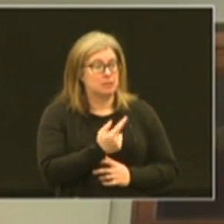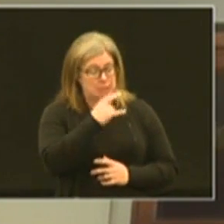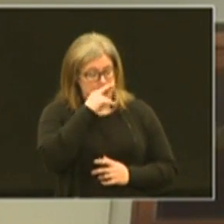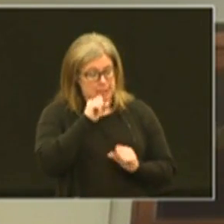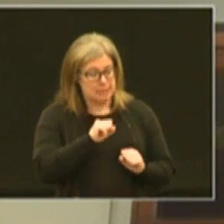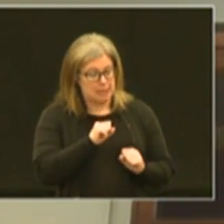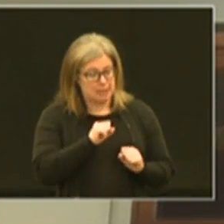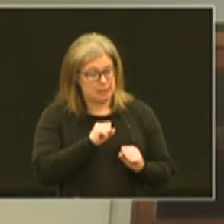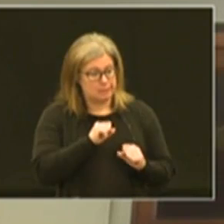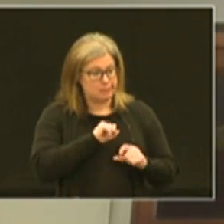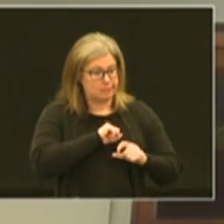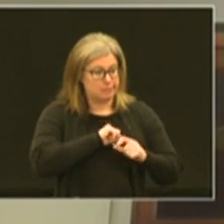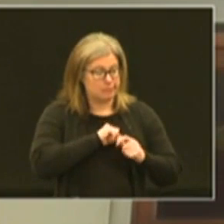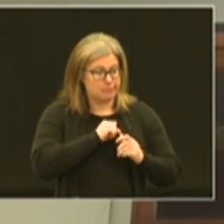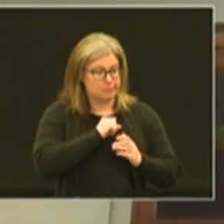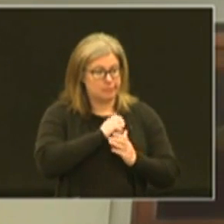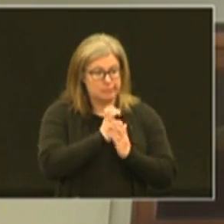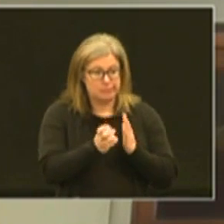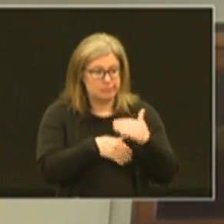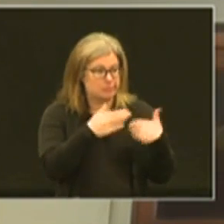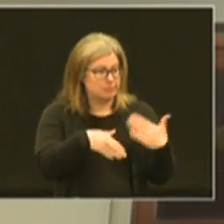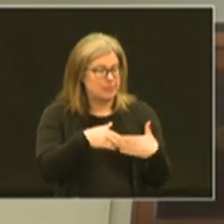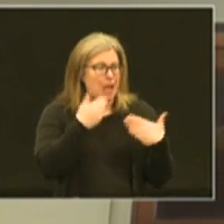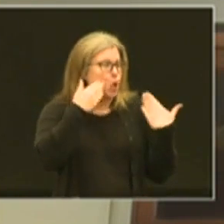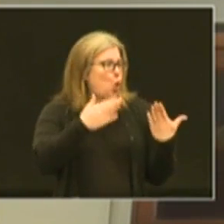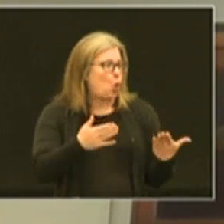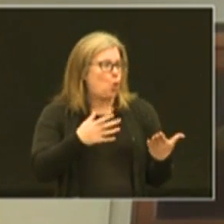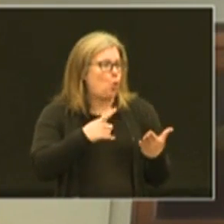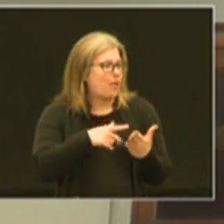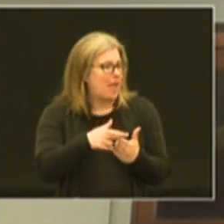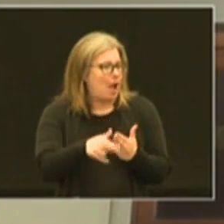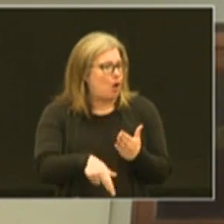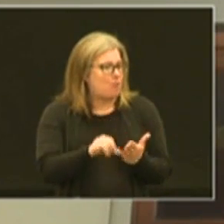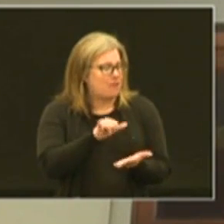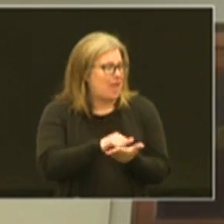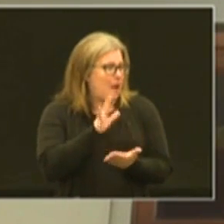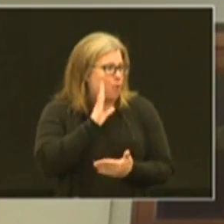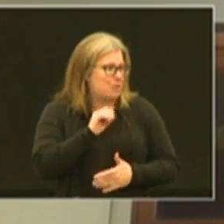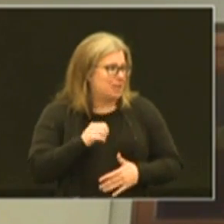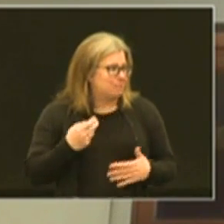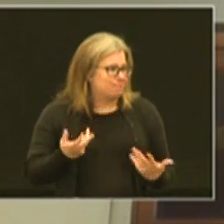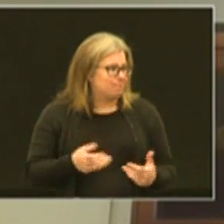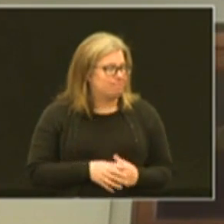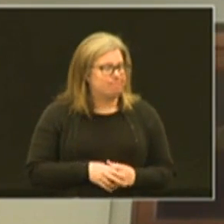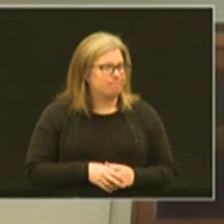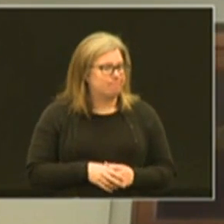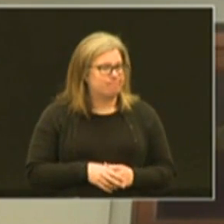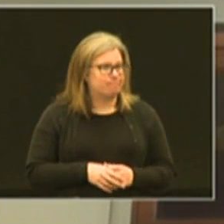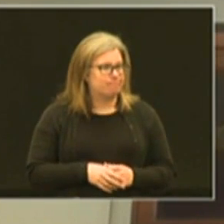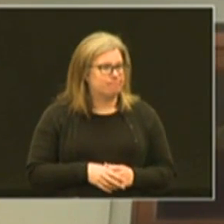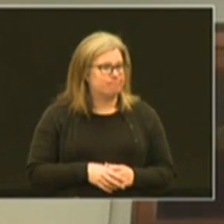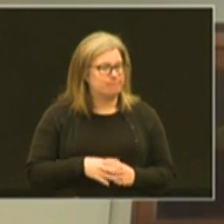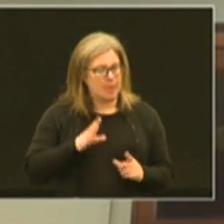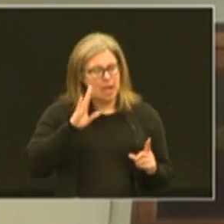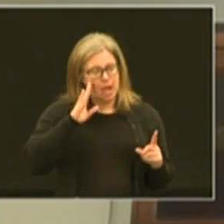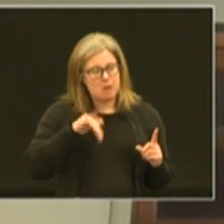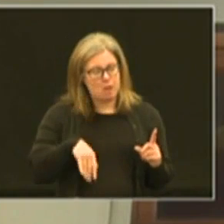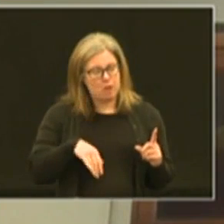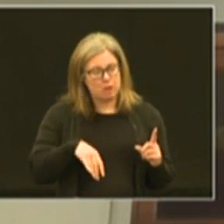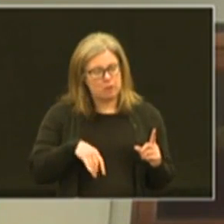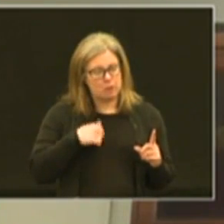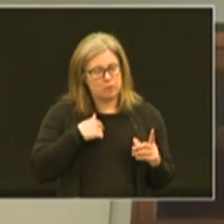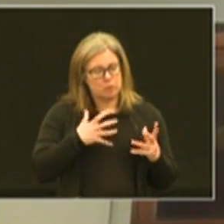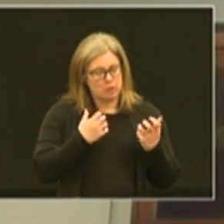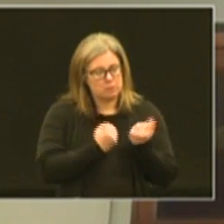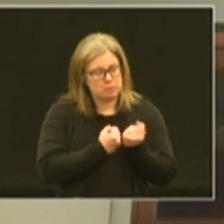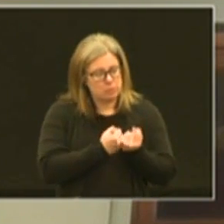kids can get right back into it i don't know what the outcome of that will be but i know that you know